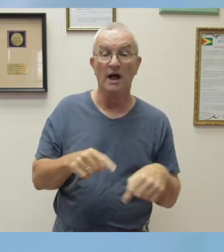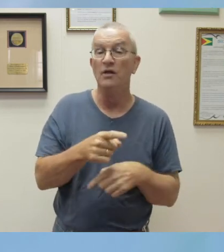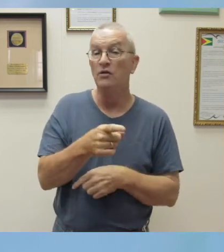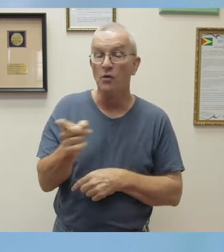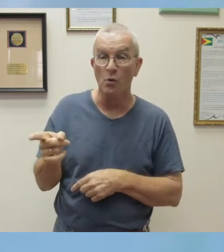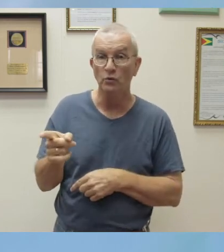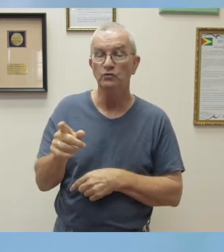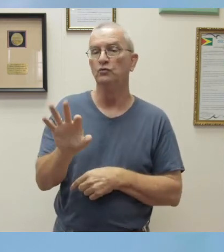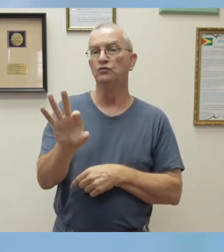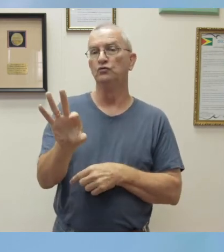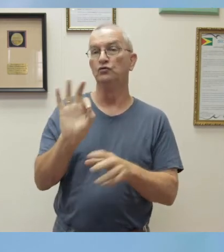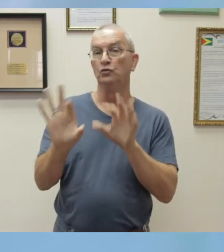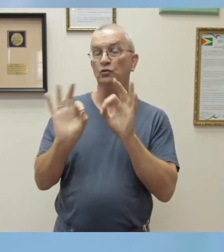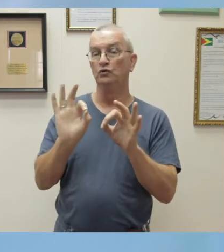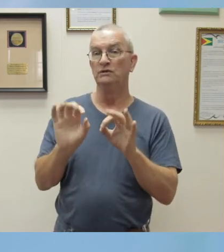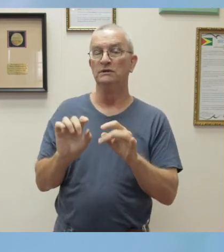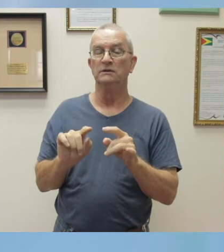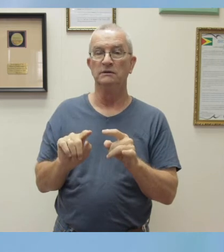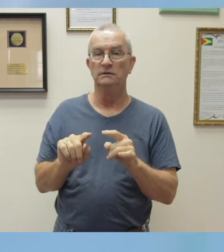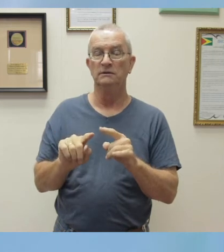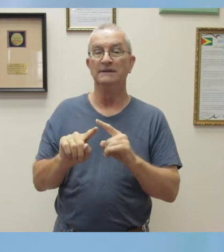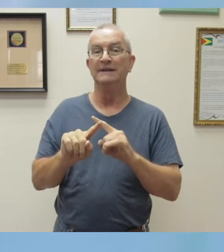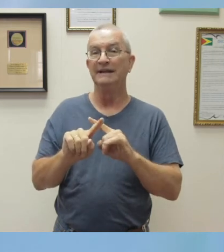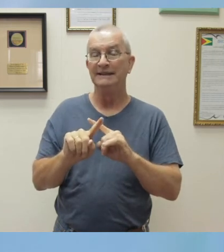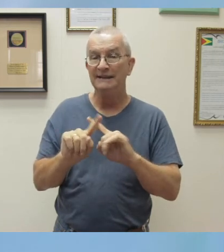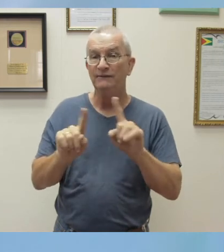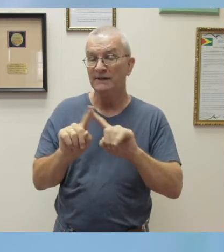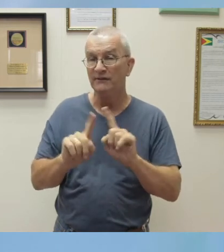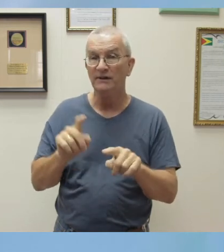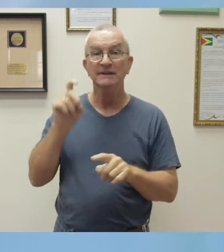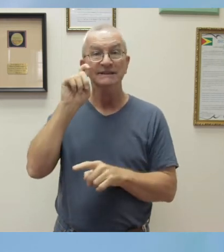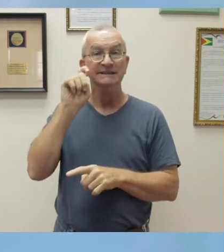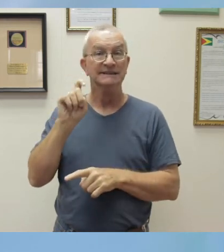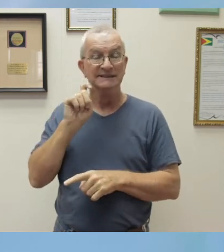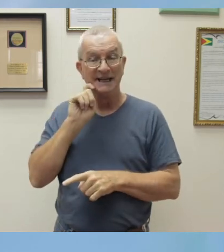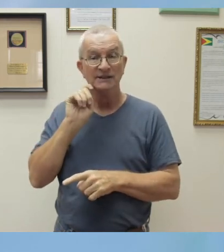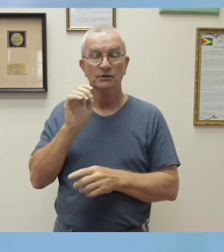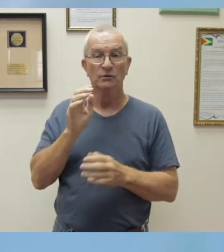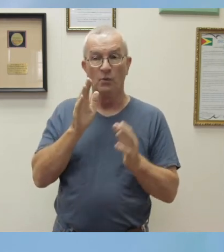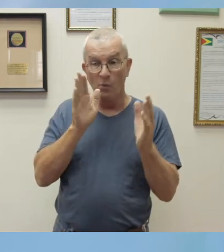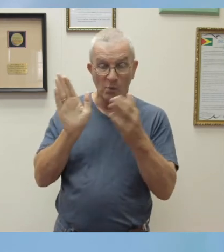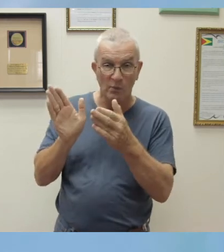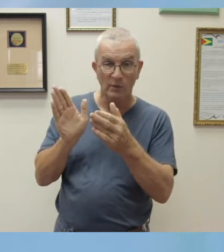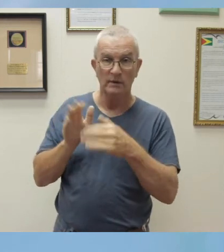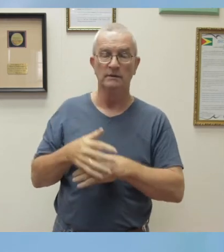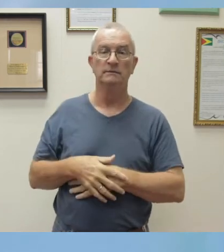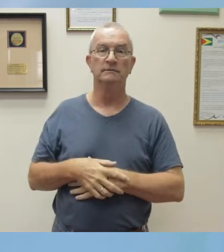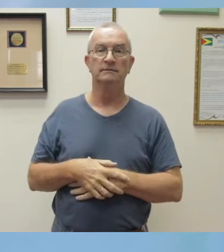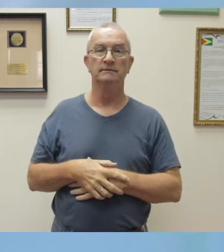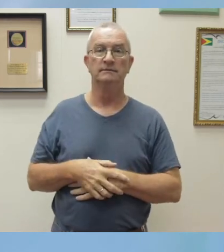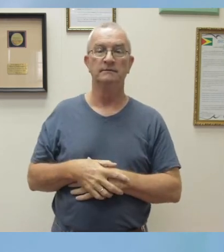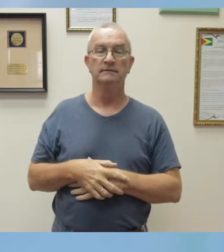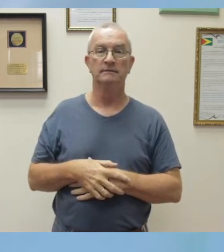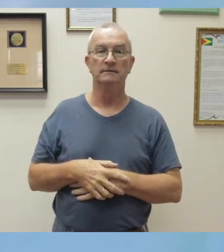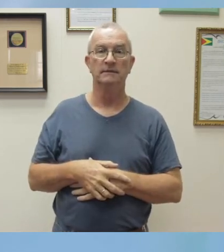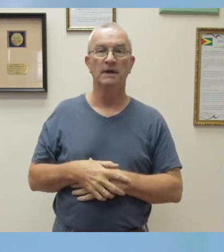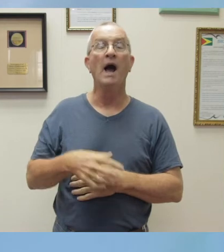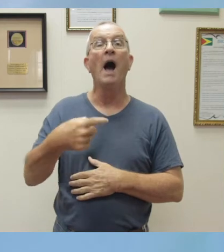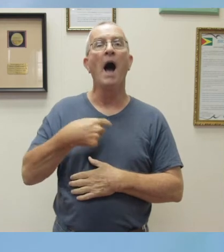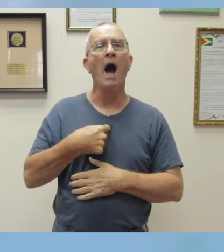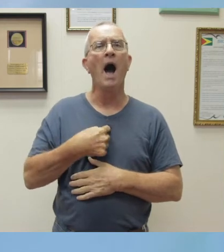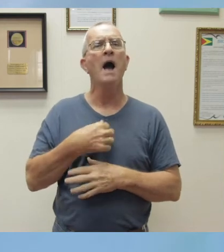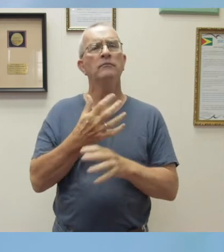be different in their sexual orientation from us. I implore you nurses and